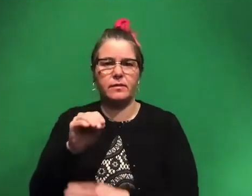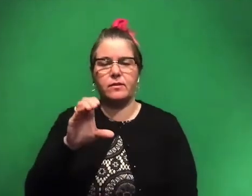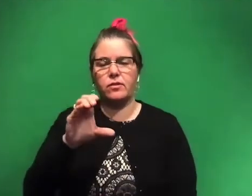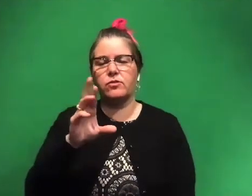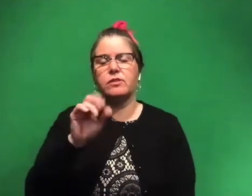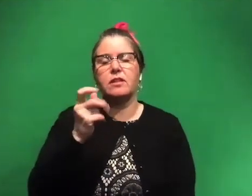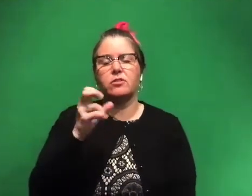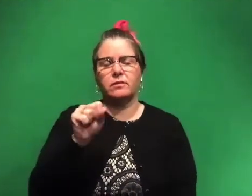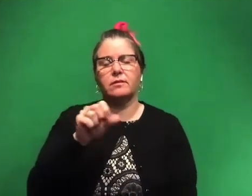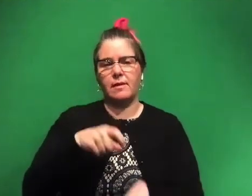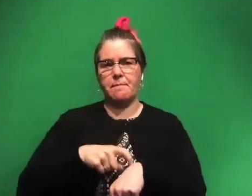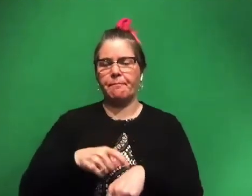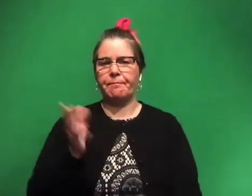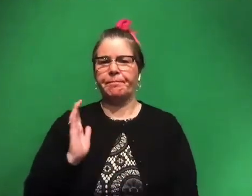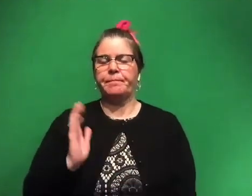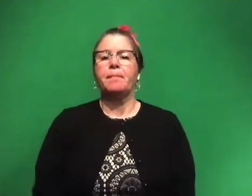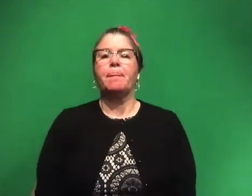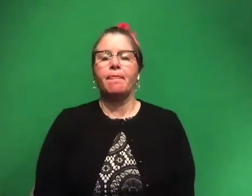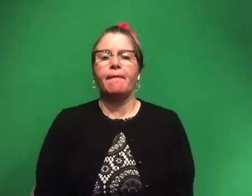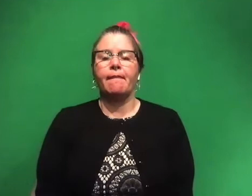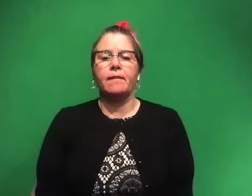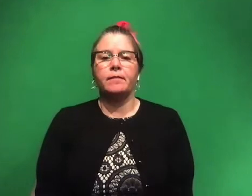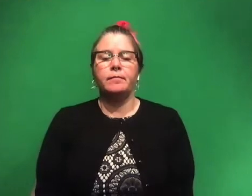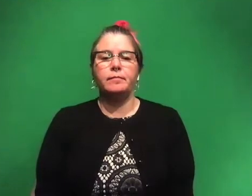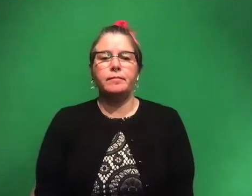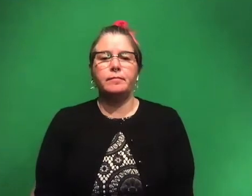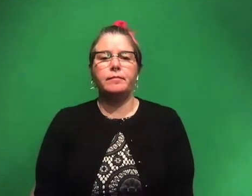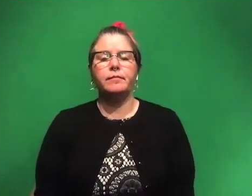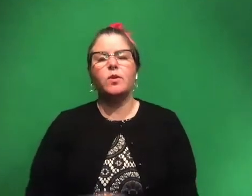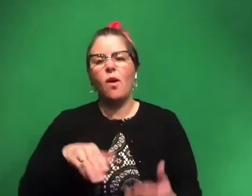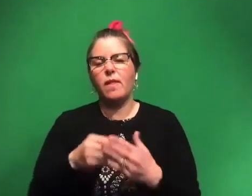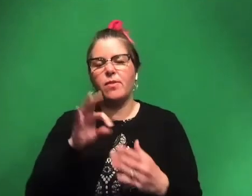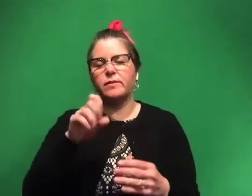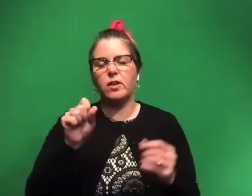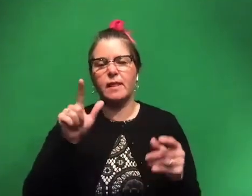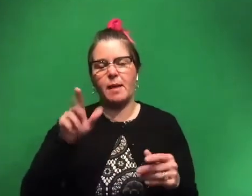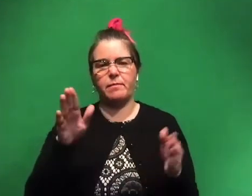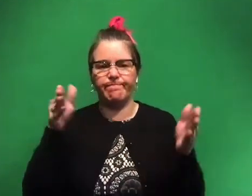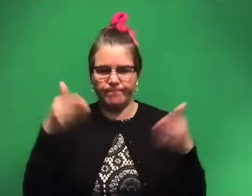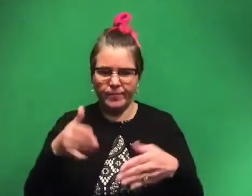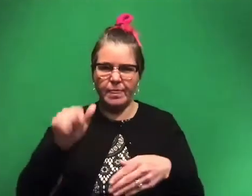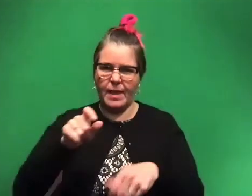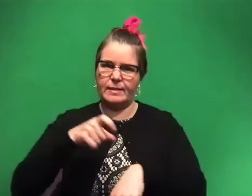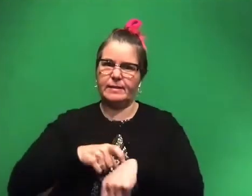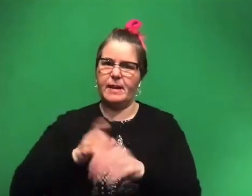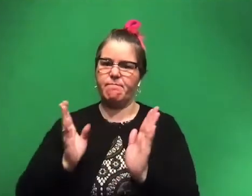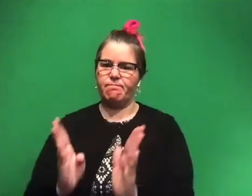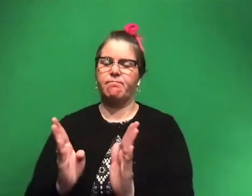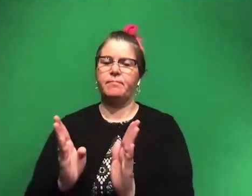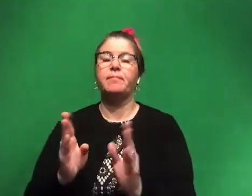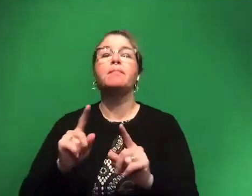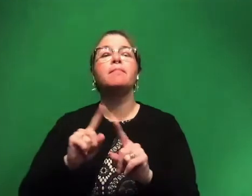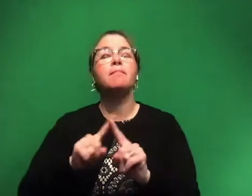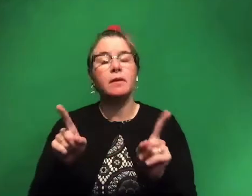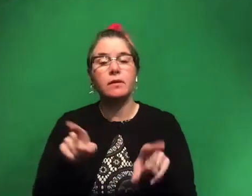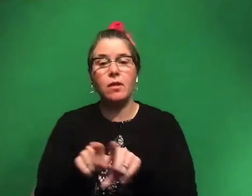that we're working on. So that's our, all the fossils that we have in the lab right now are from that time period. But we also